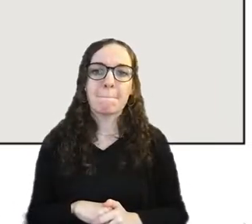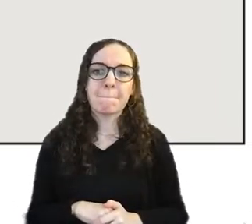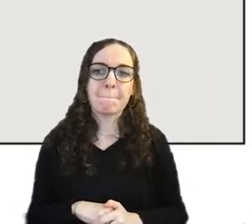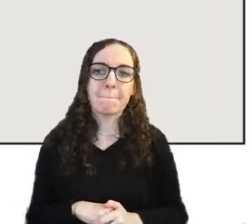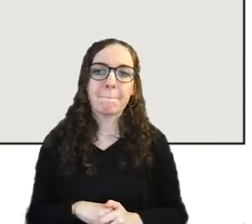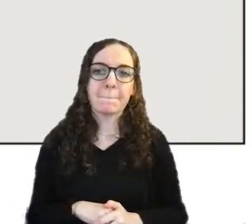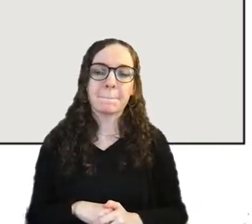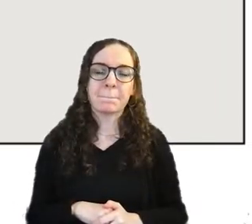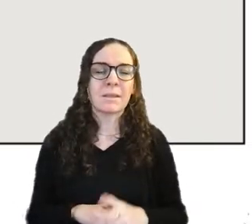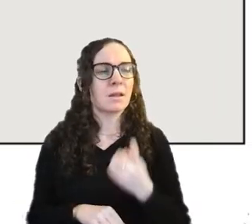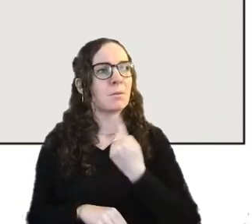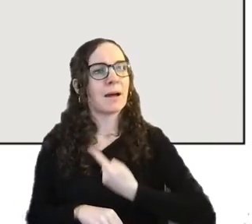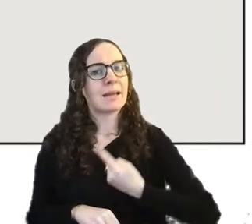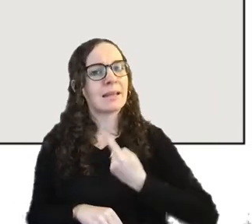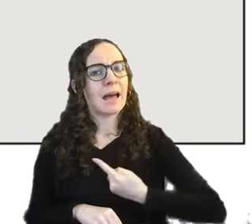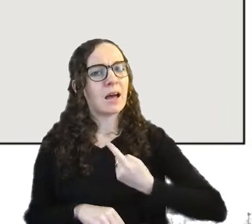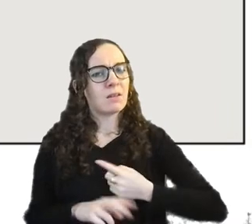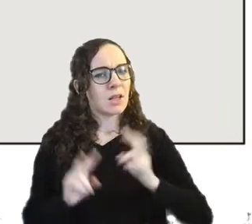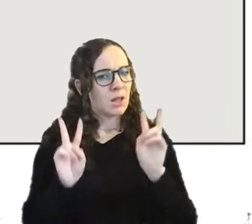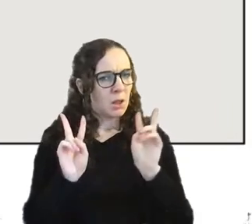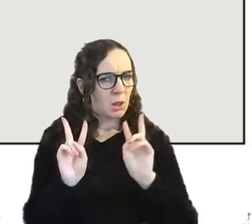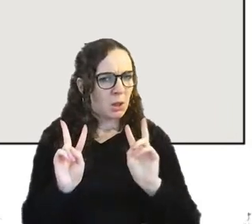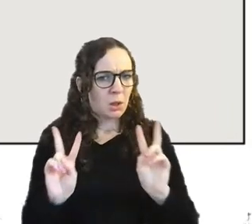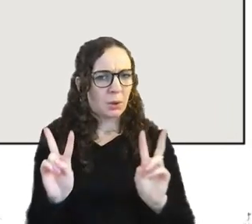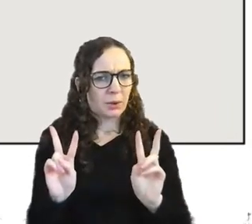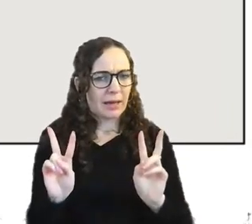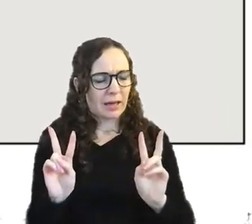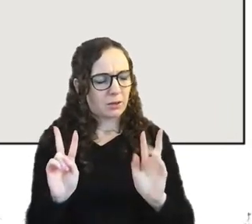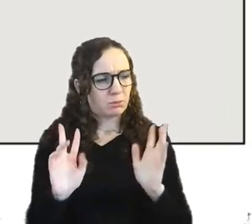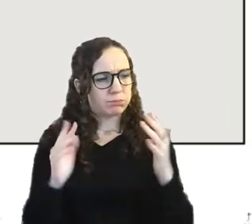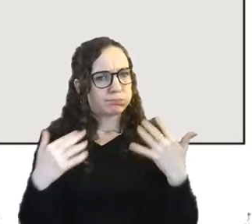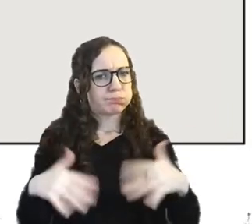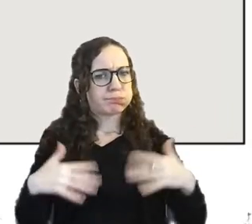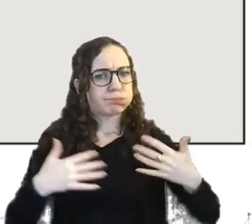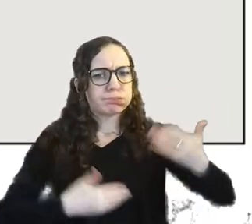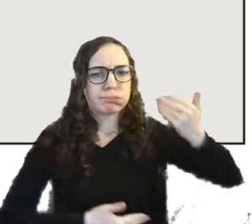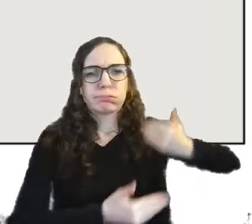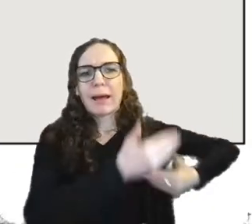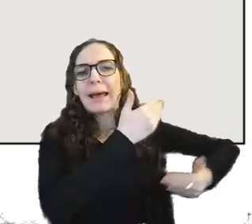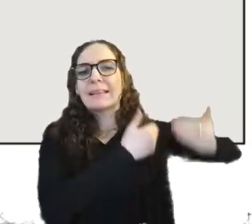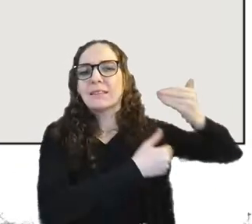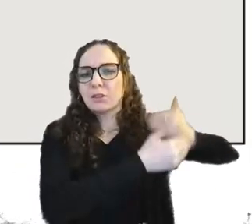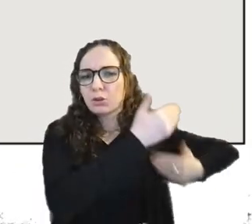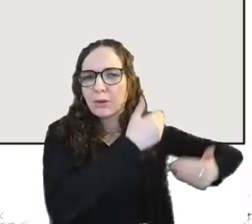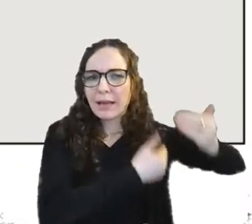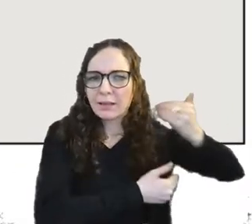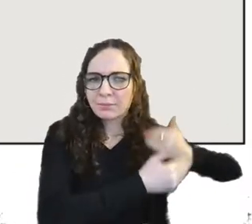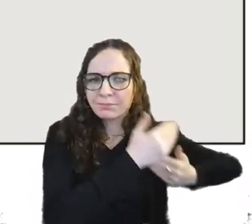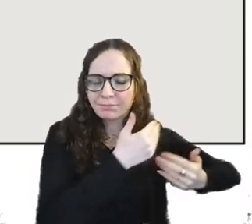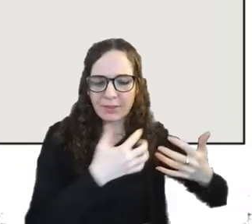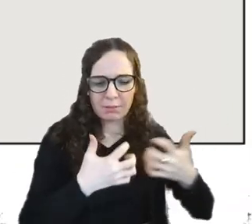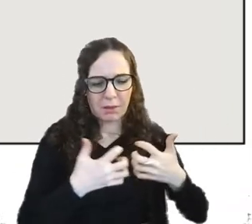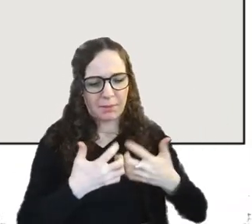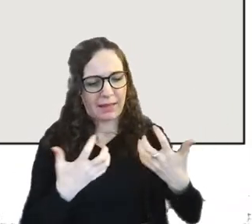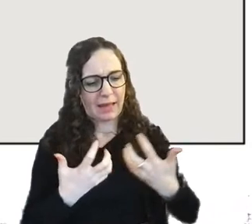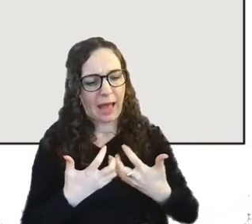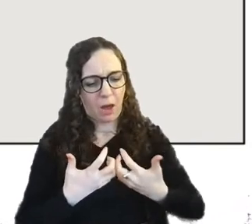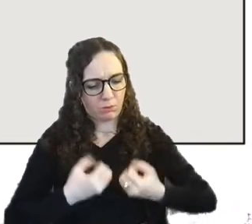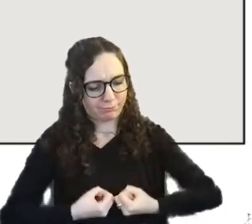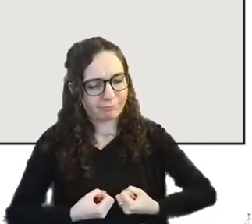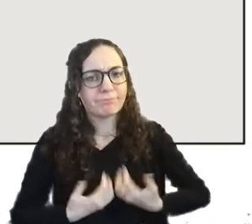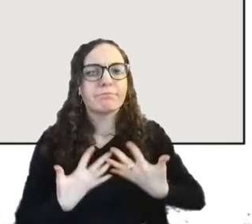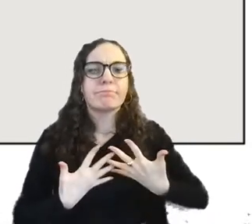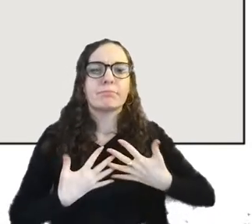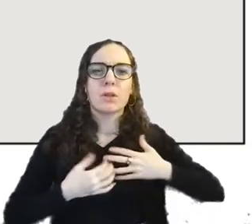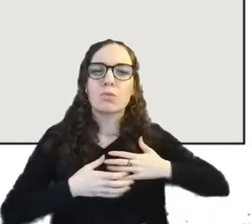rich history of male correspondence between queer women as kind of a mode of expressing romantic feelings so